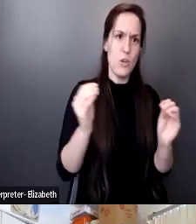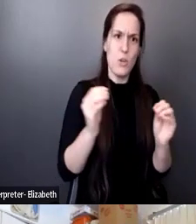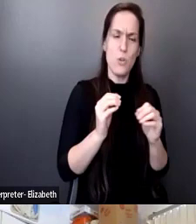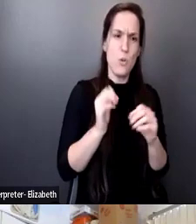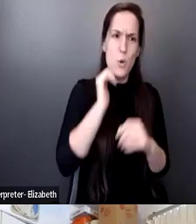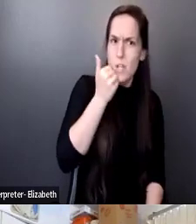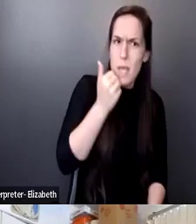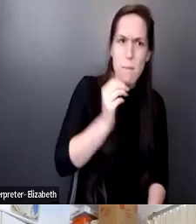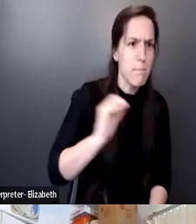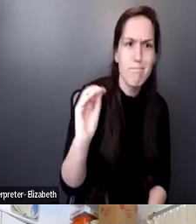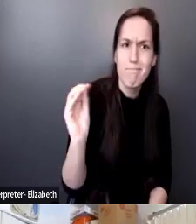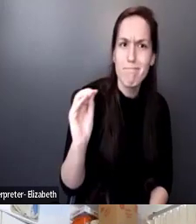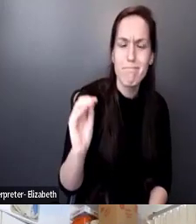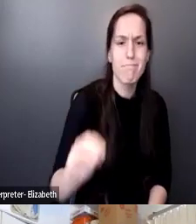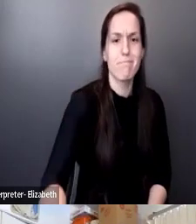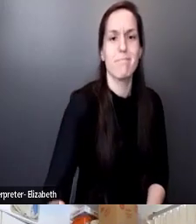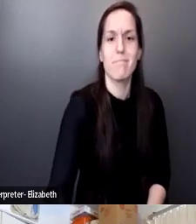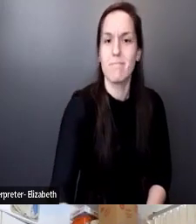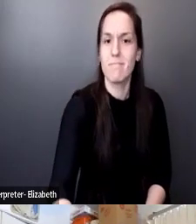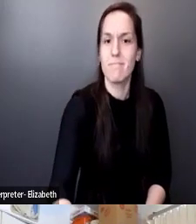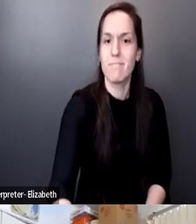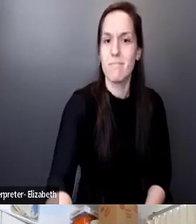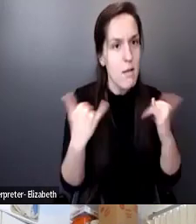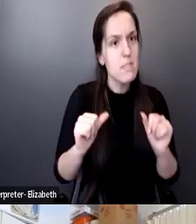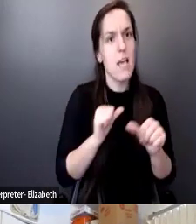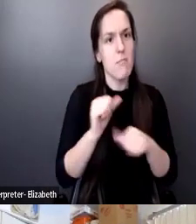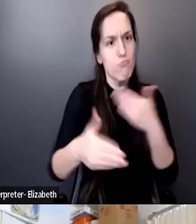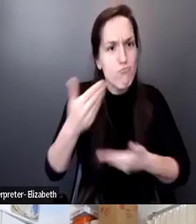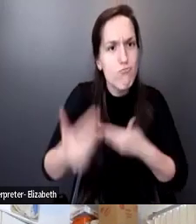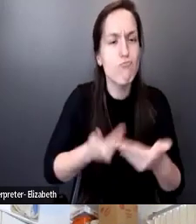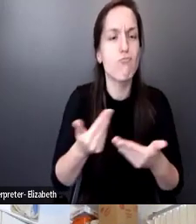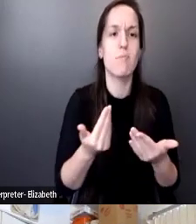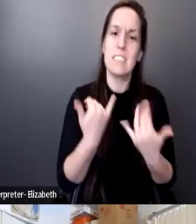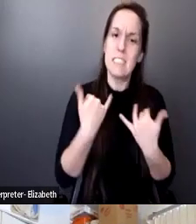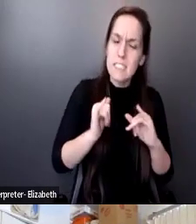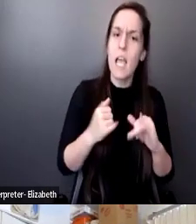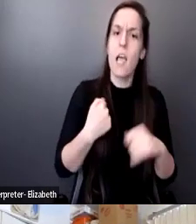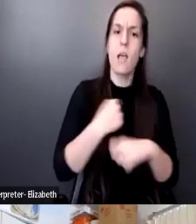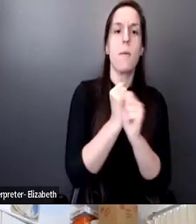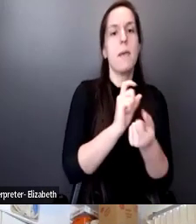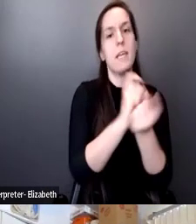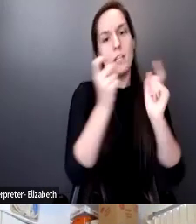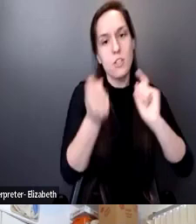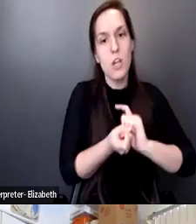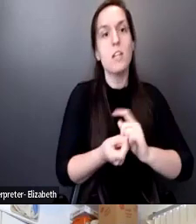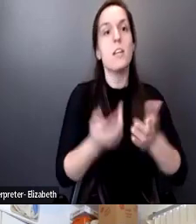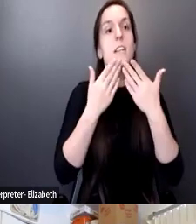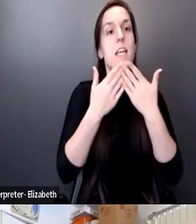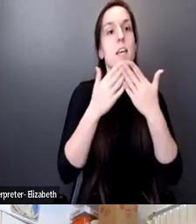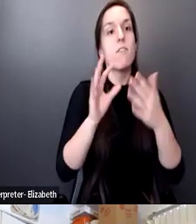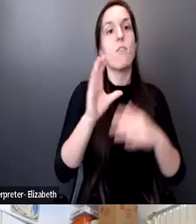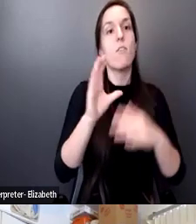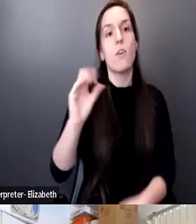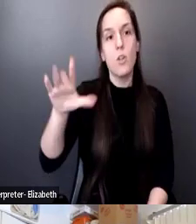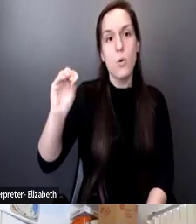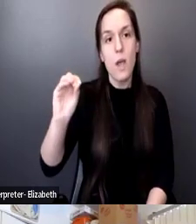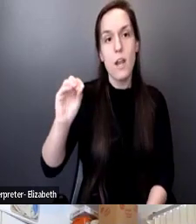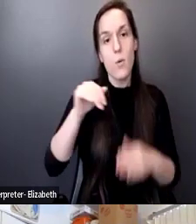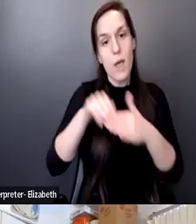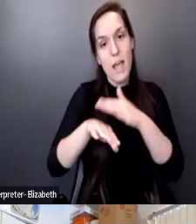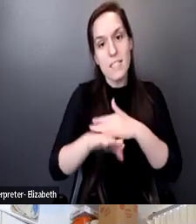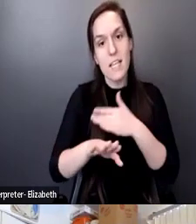I'm still running strong, and I'm still going to create changes. I want to thank Colorado Access, Caring for Colorado,